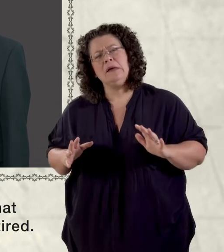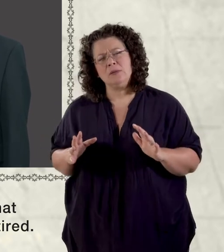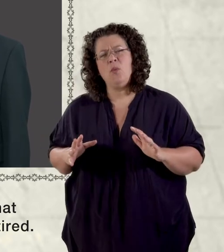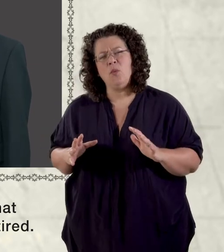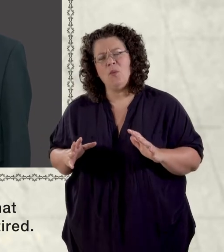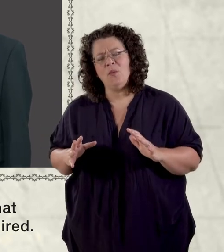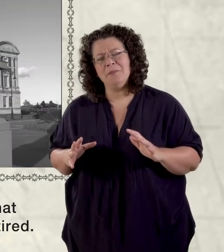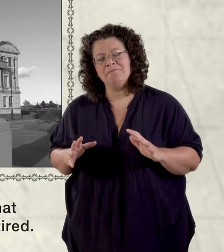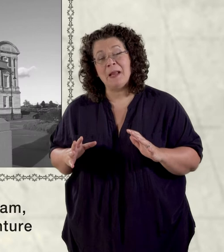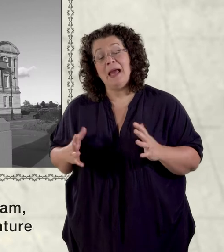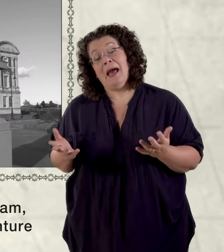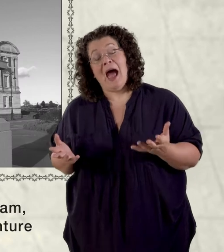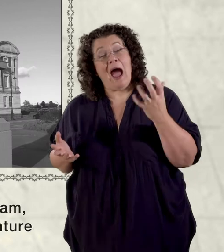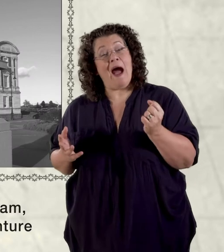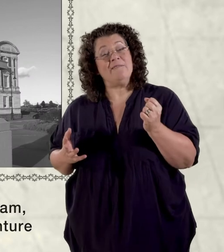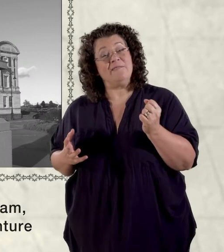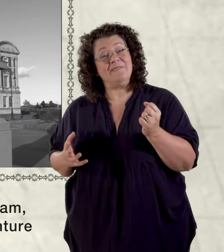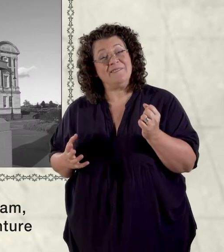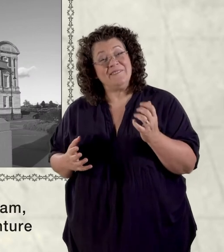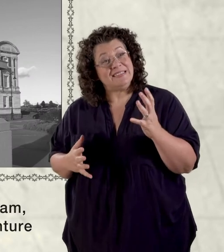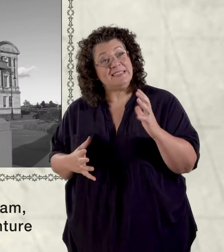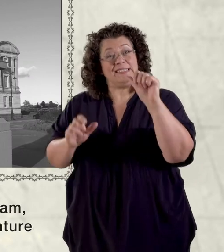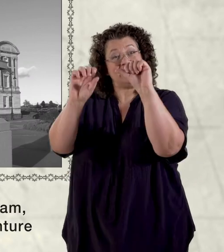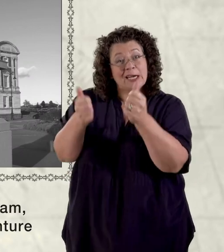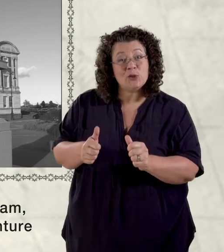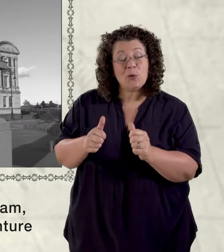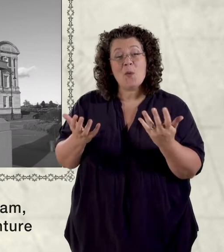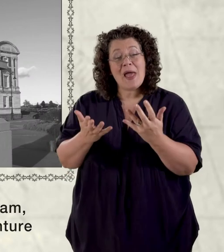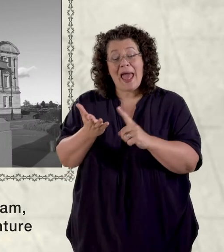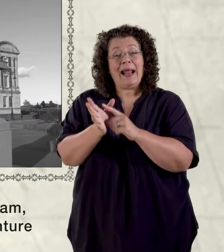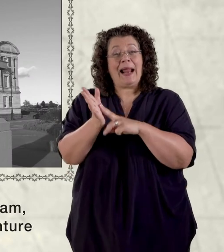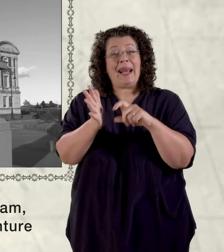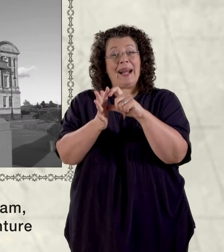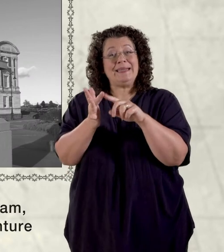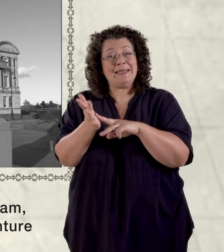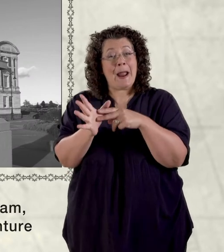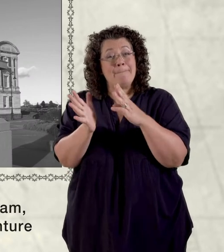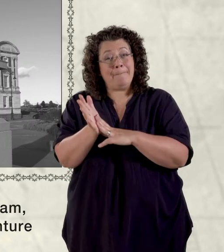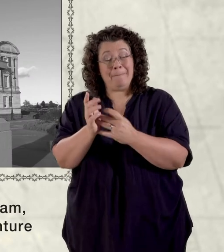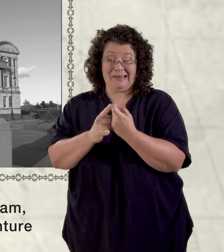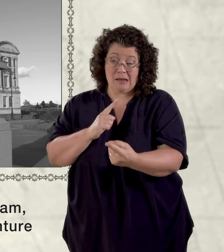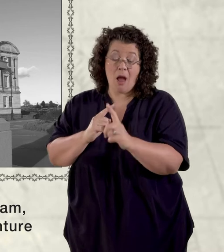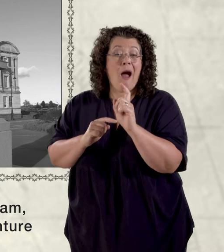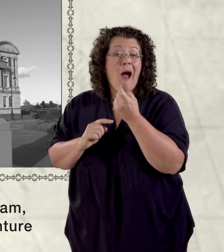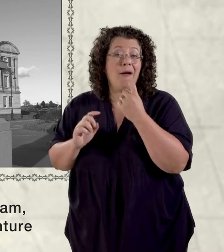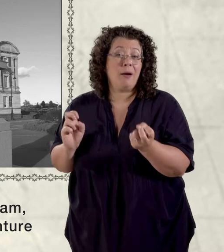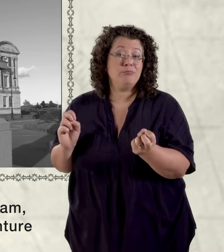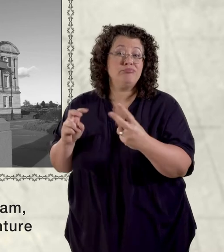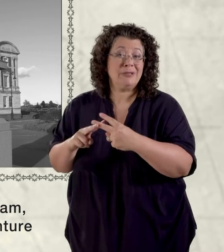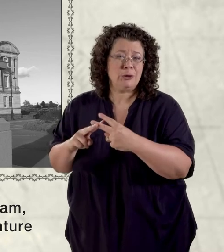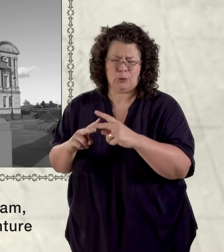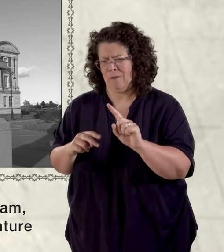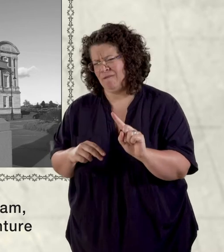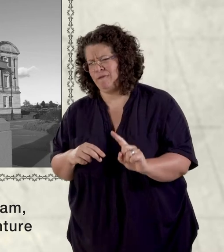and there's a statue of main llandina near the iron bridge my very first